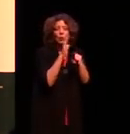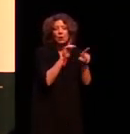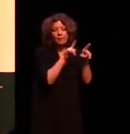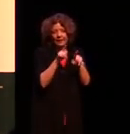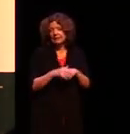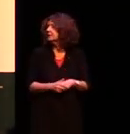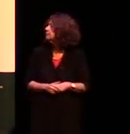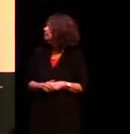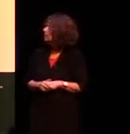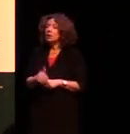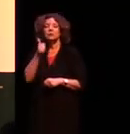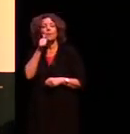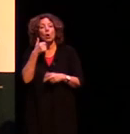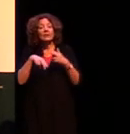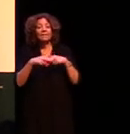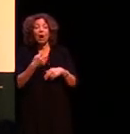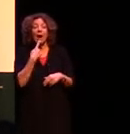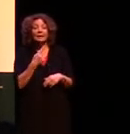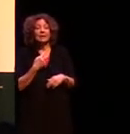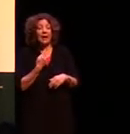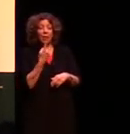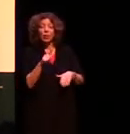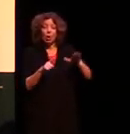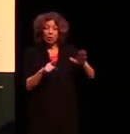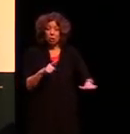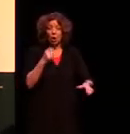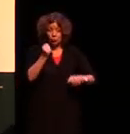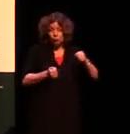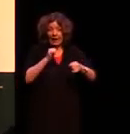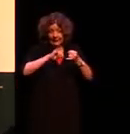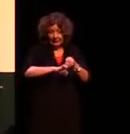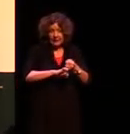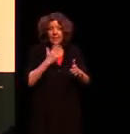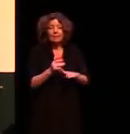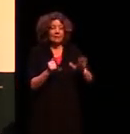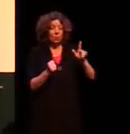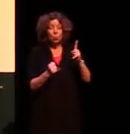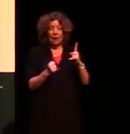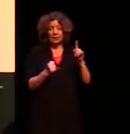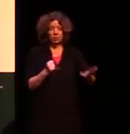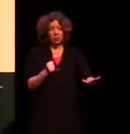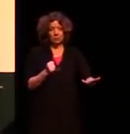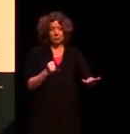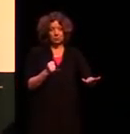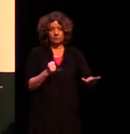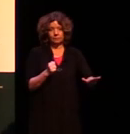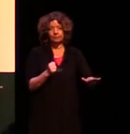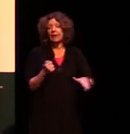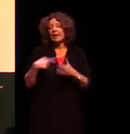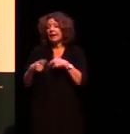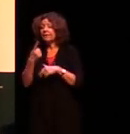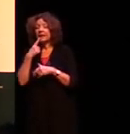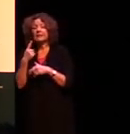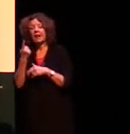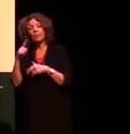things so if I say the child runs that means one child has to mean one child and if